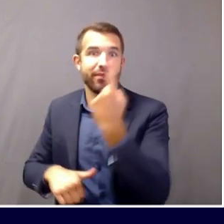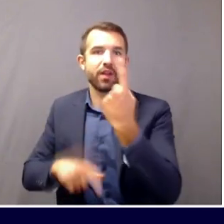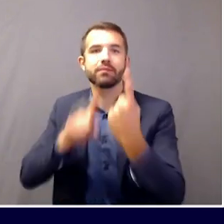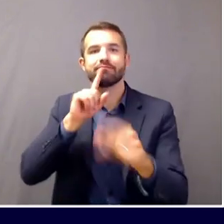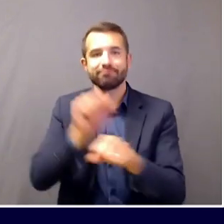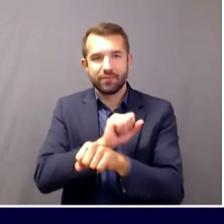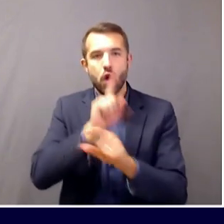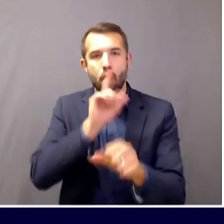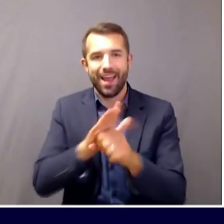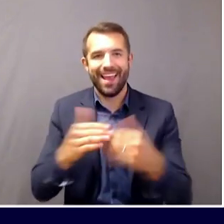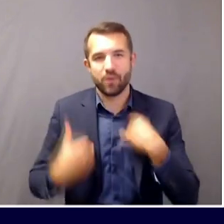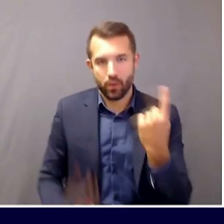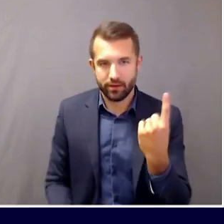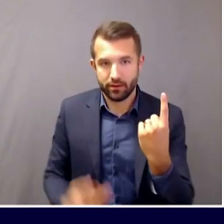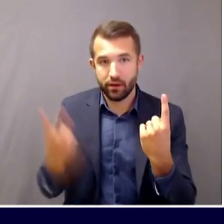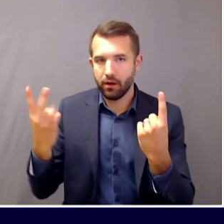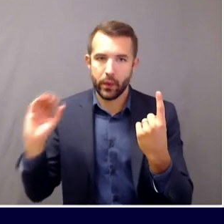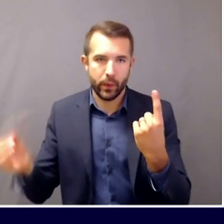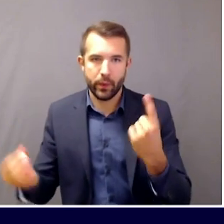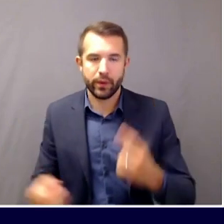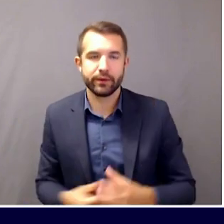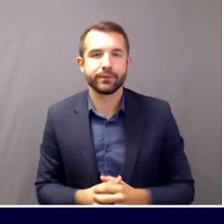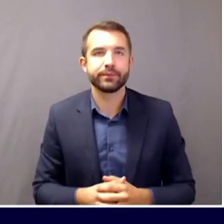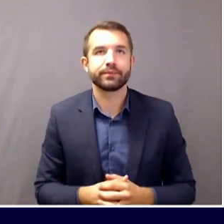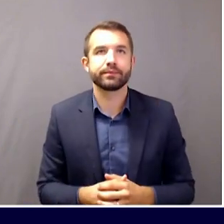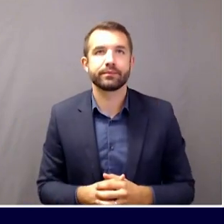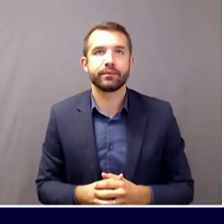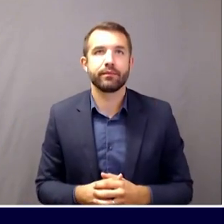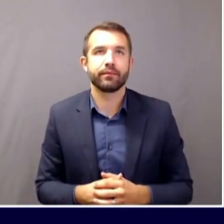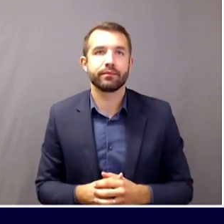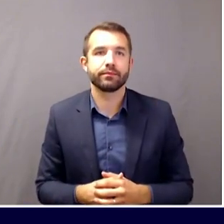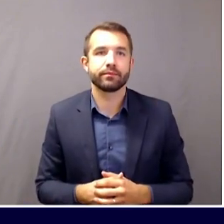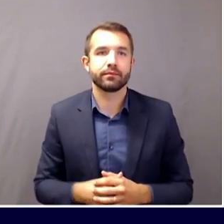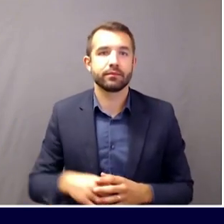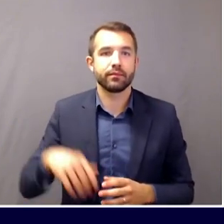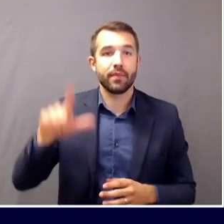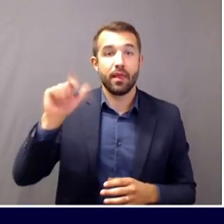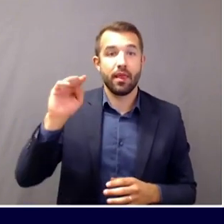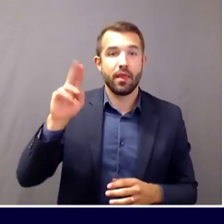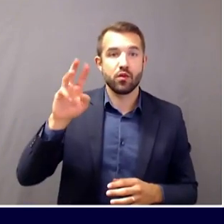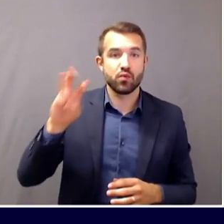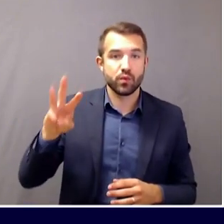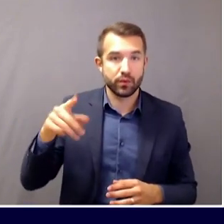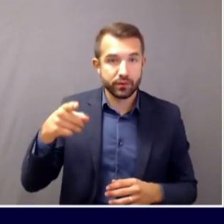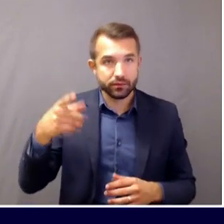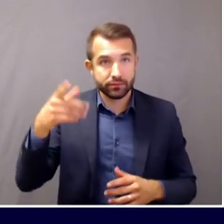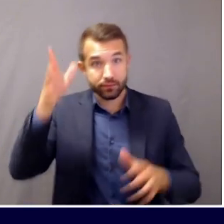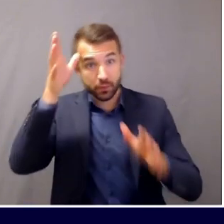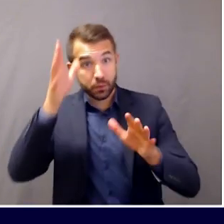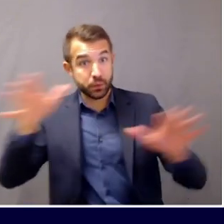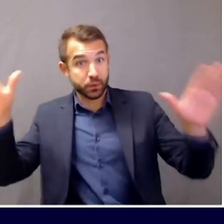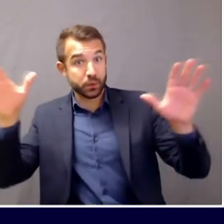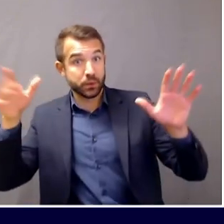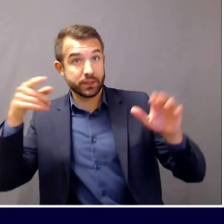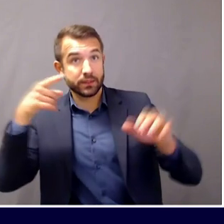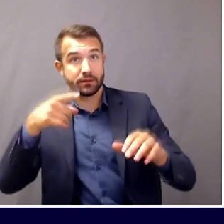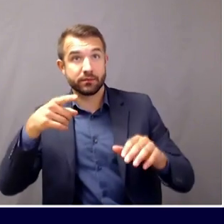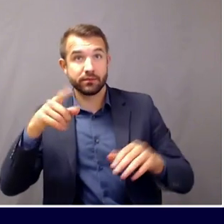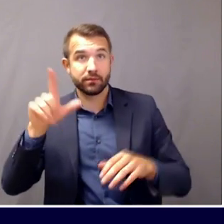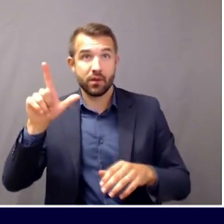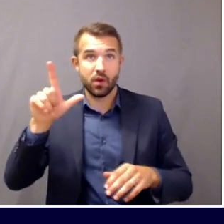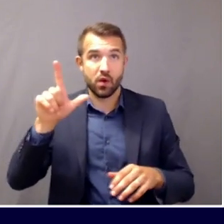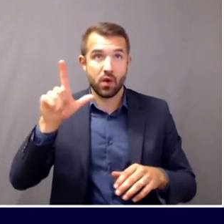back to your other part of your question, we all want a sighting of the moose. Loretta Powers, the Bethel Tower manager, has